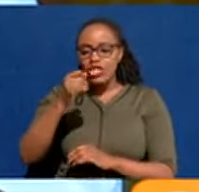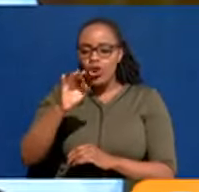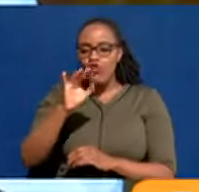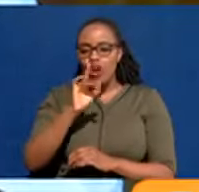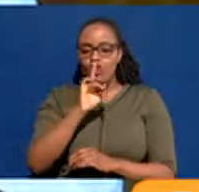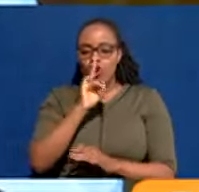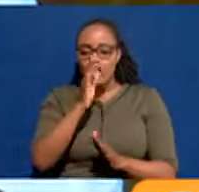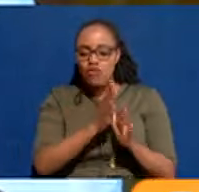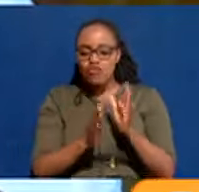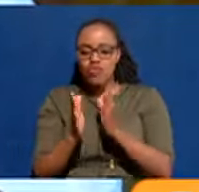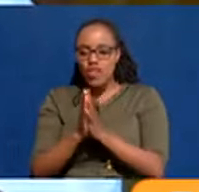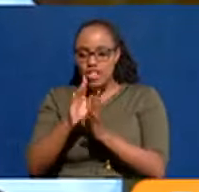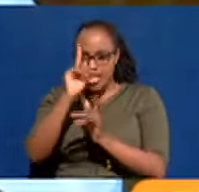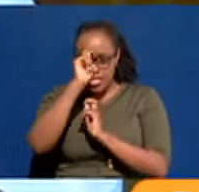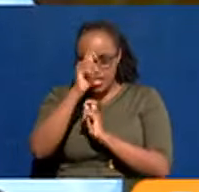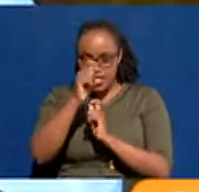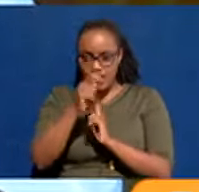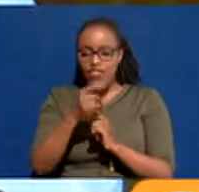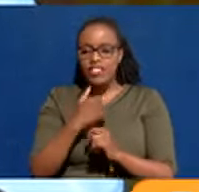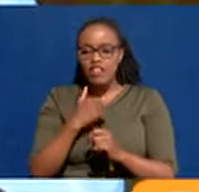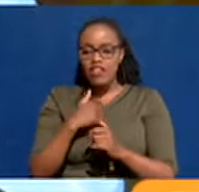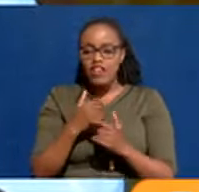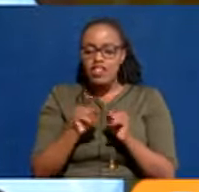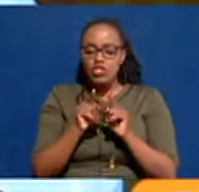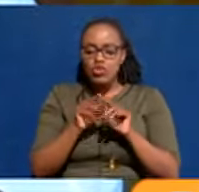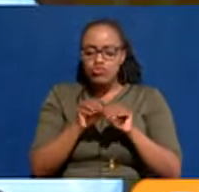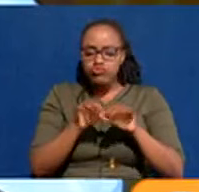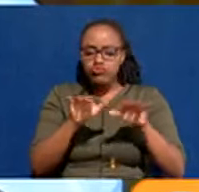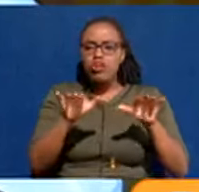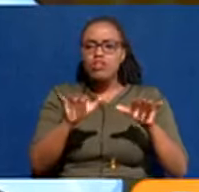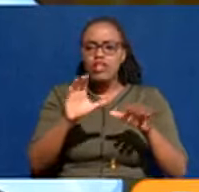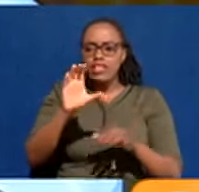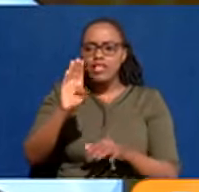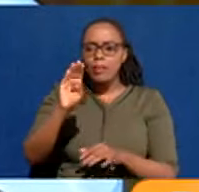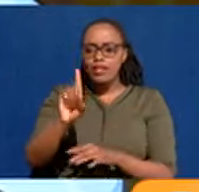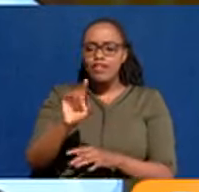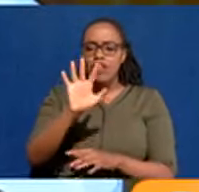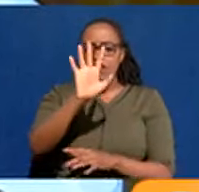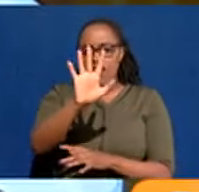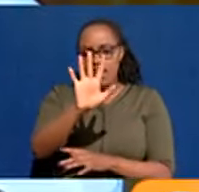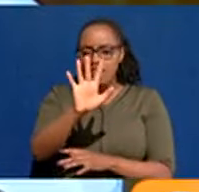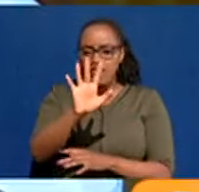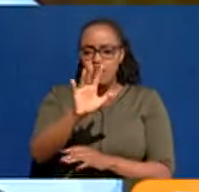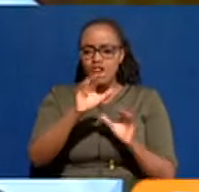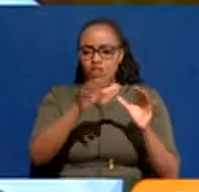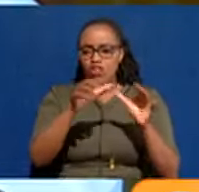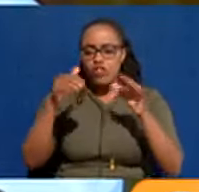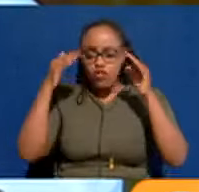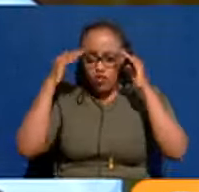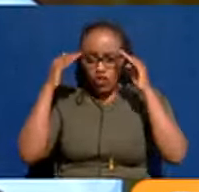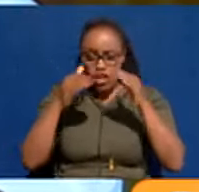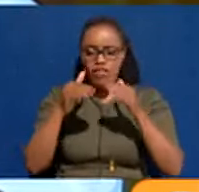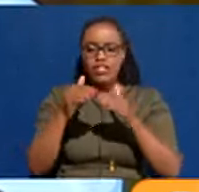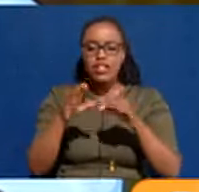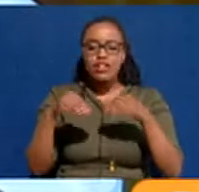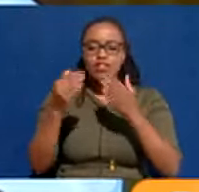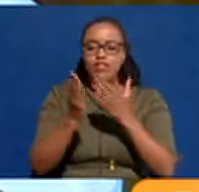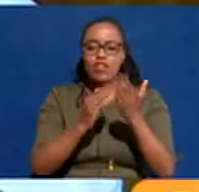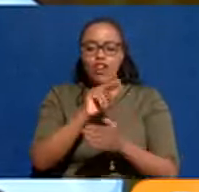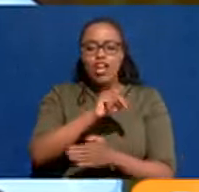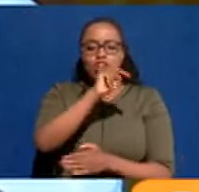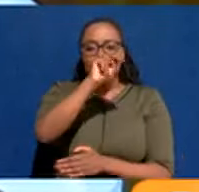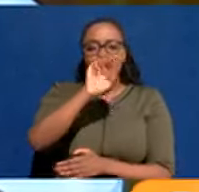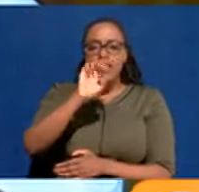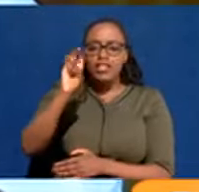two under order, you are both meant to decentralize the city into five boroughs for focus service delivery. North, east,